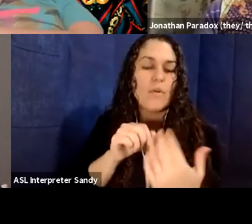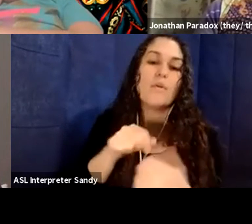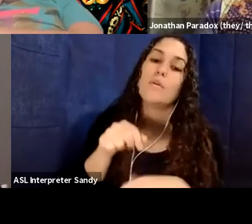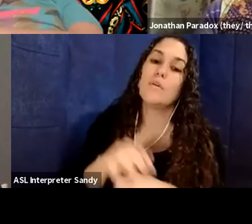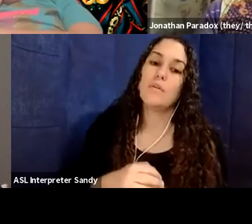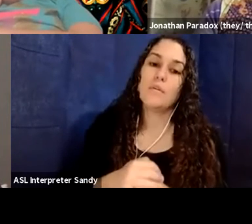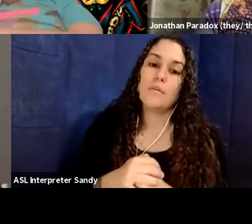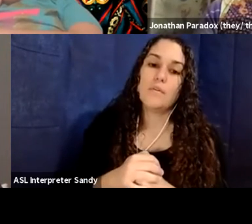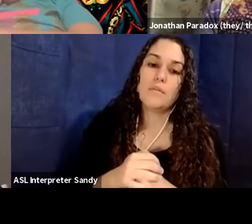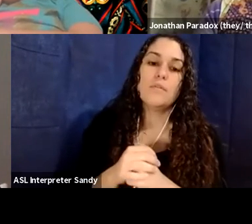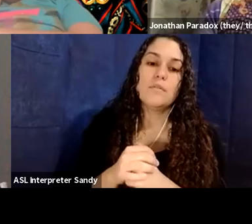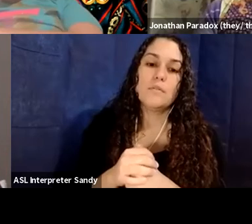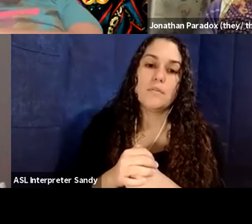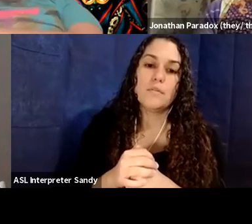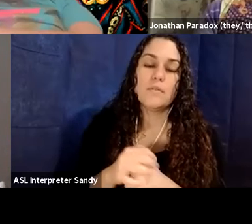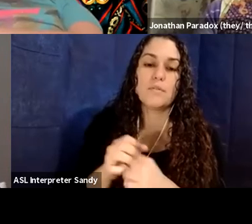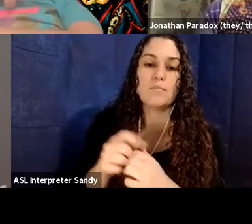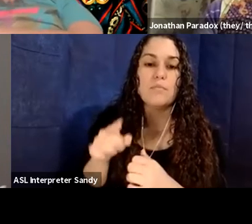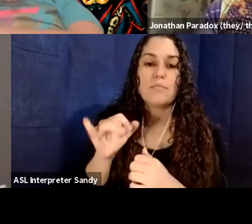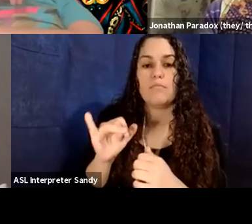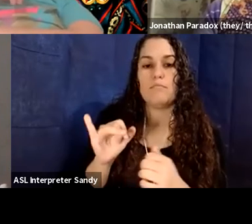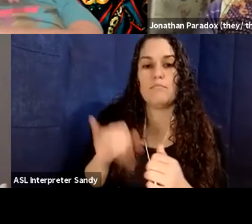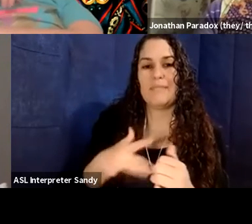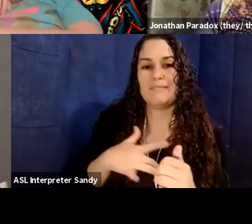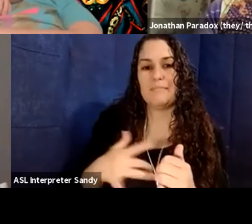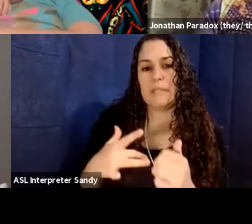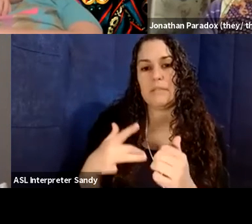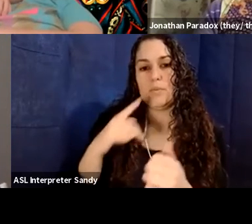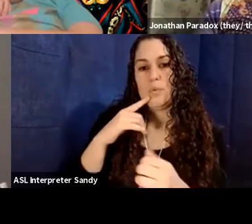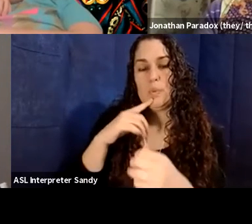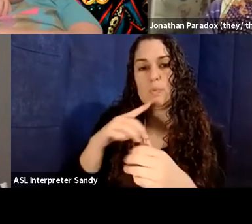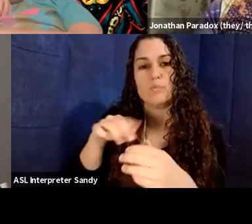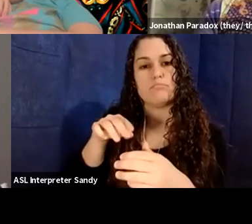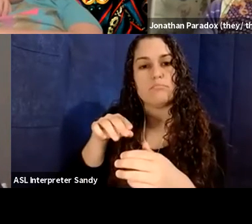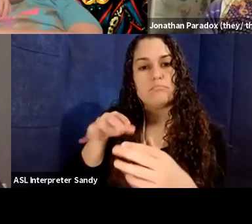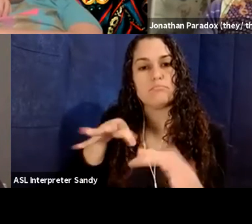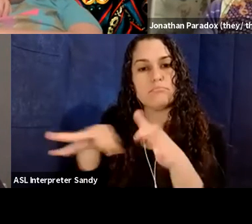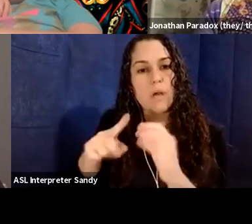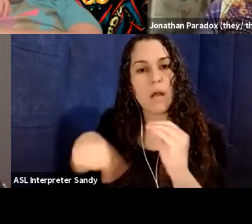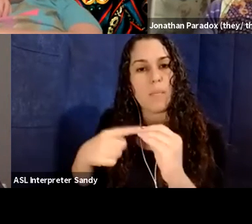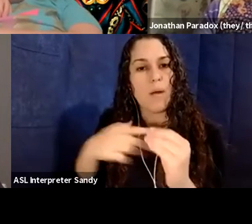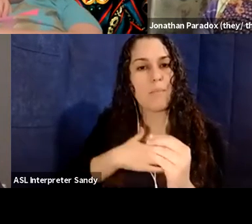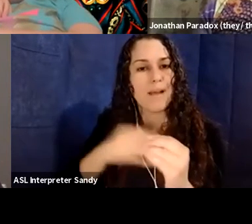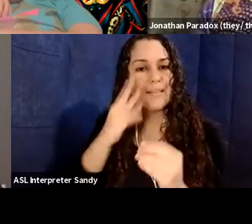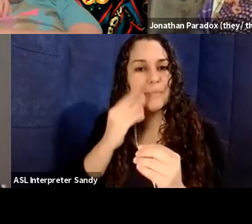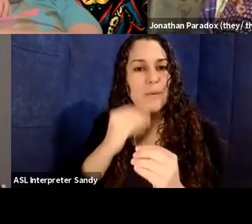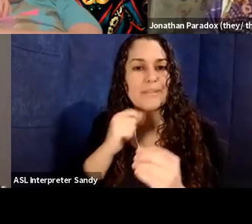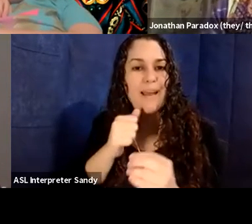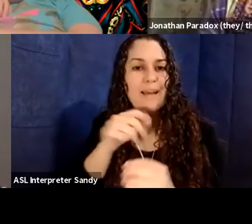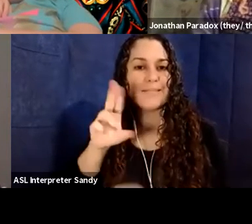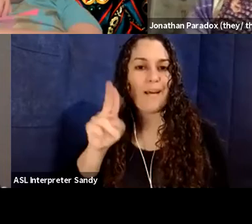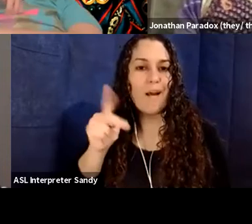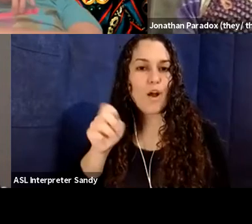the, in the inaccessible institution in which I studied as an undergraduate student, um, by